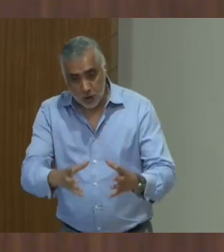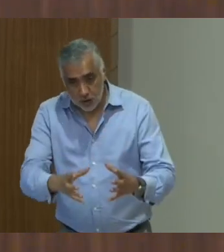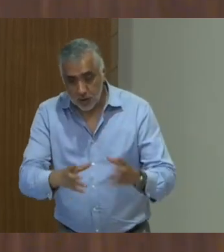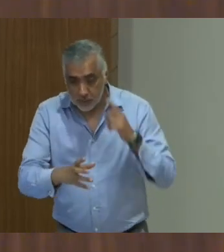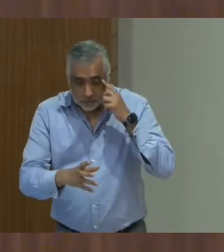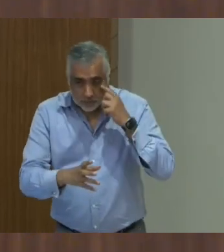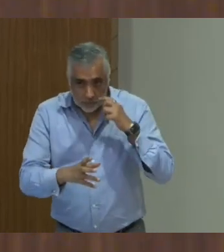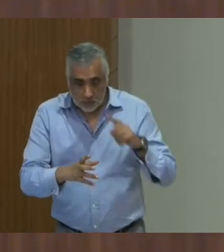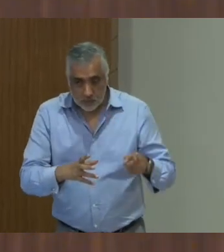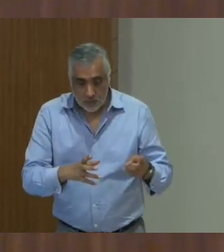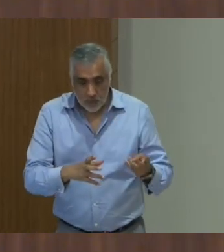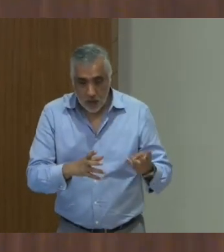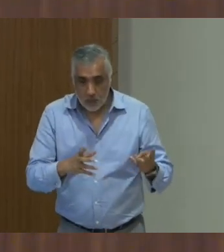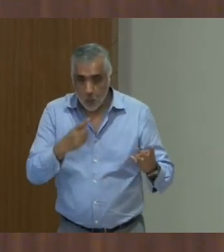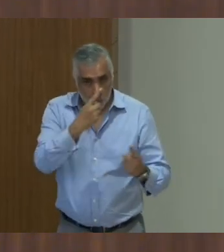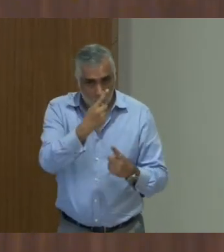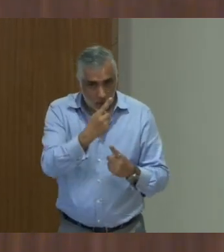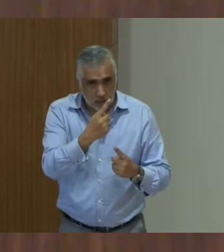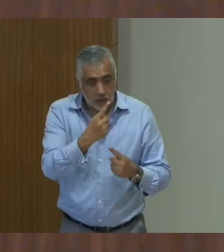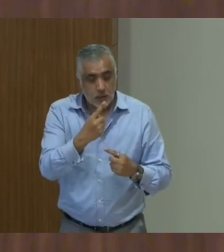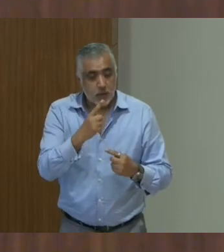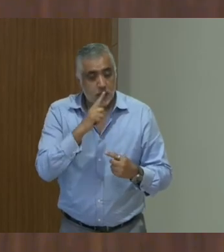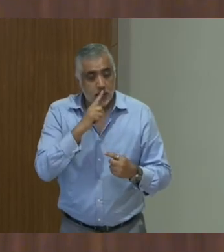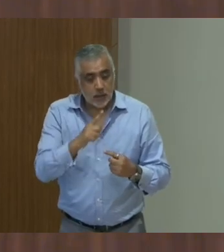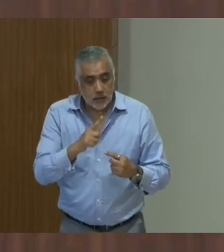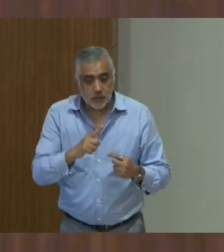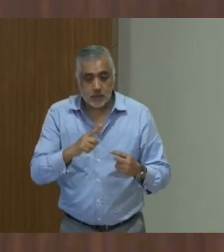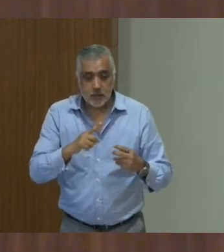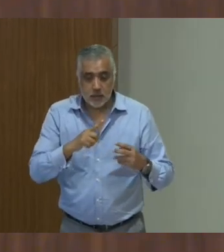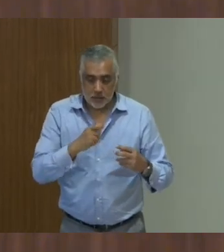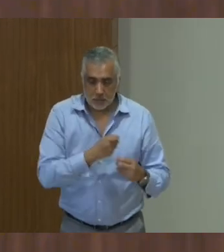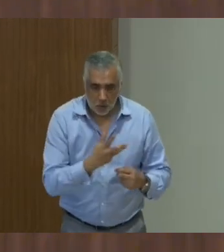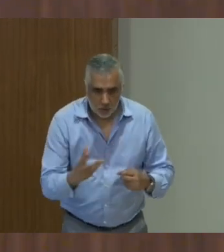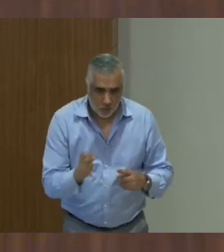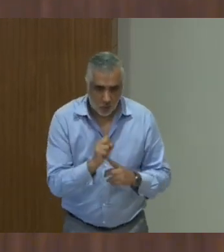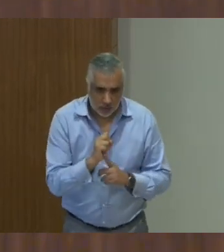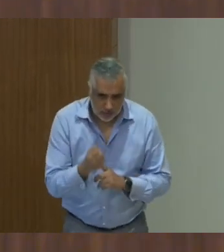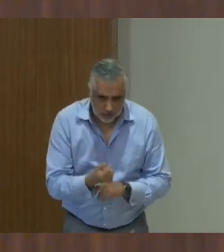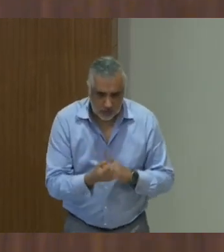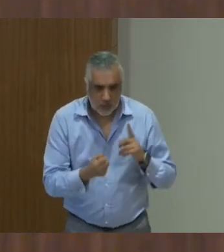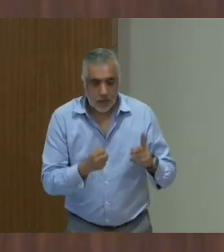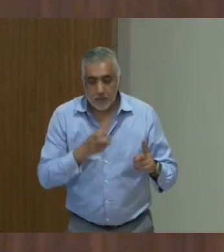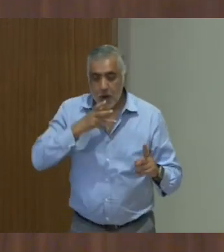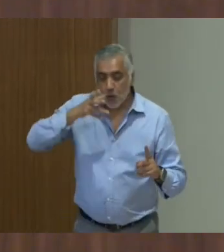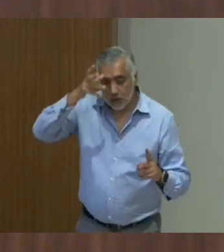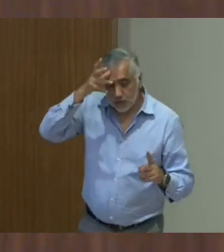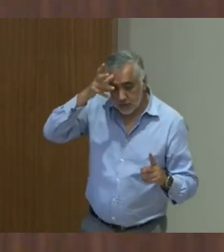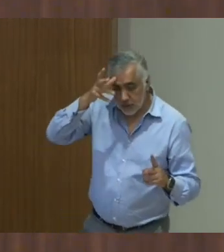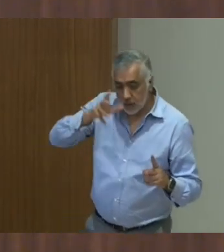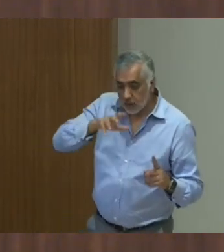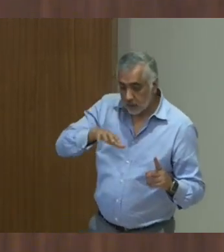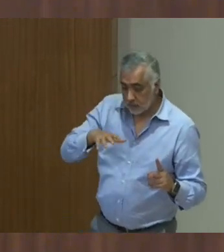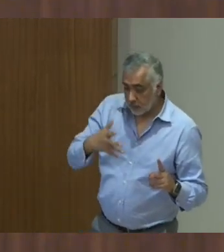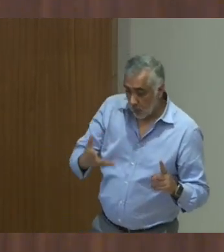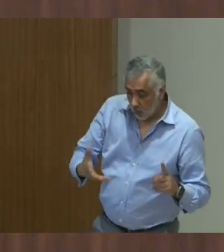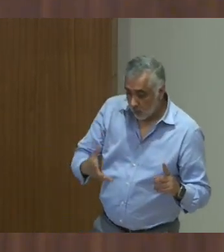at two levels. One is both, in both the cases that the children died, parents like themselves were affected,